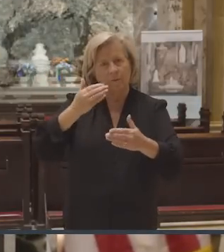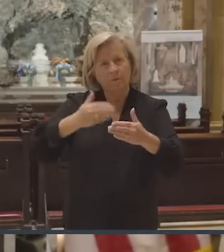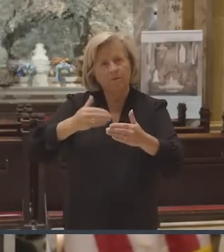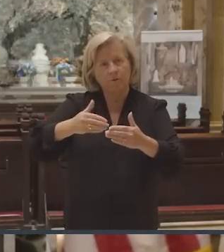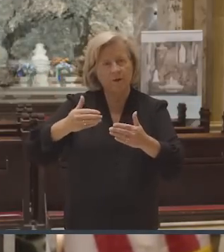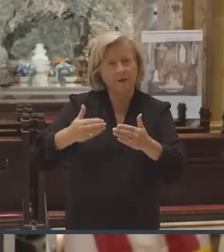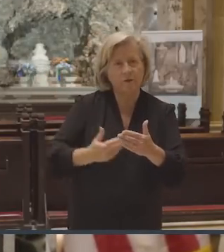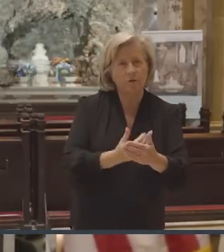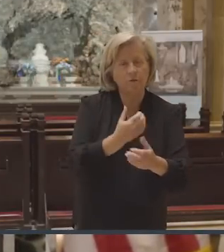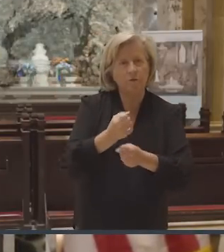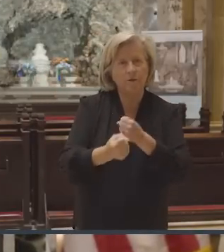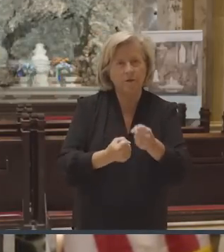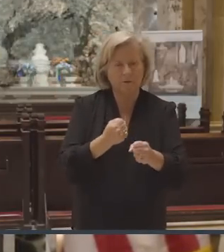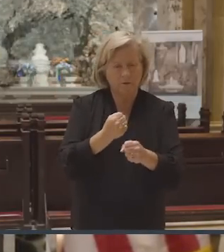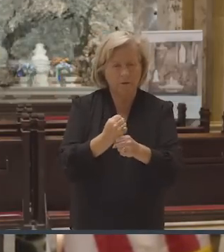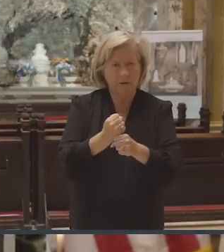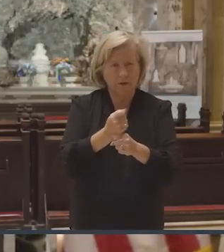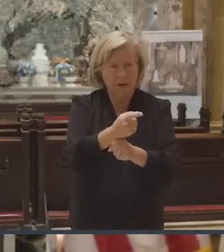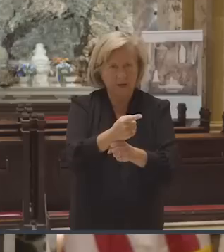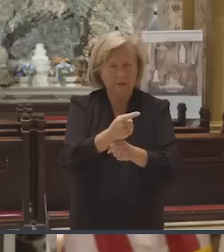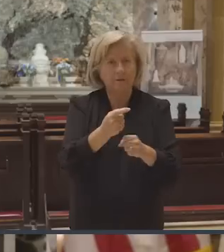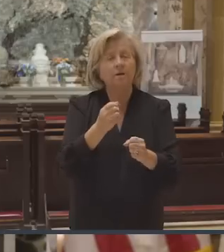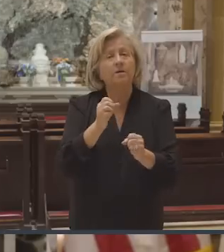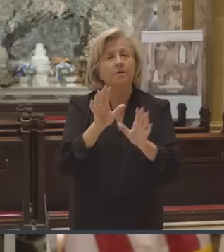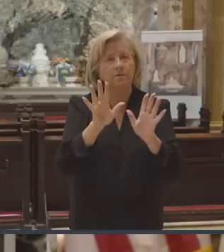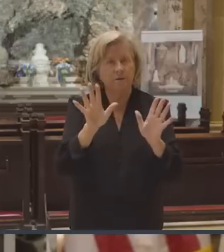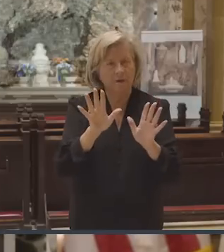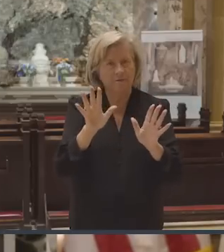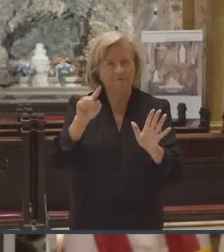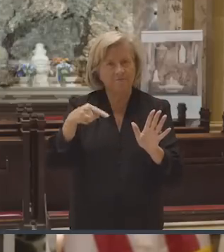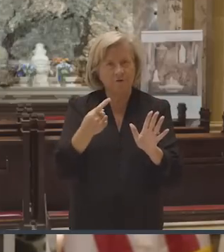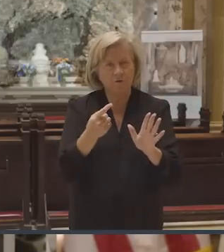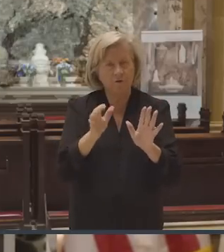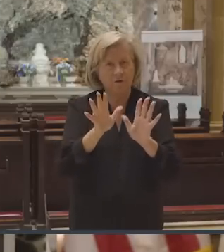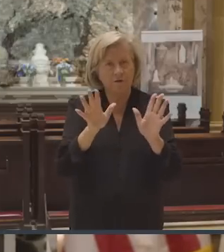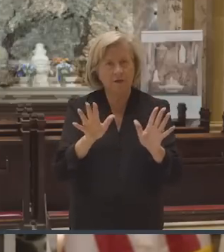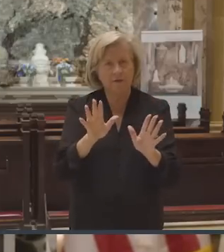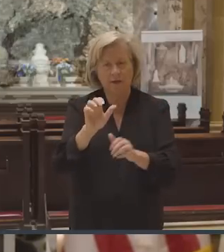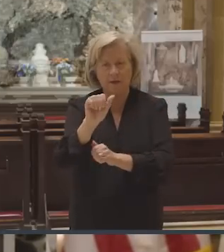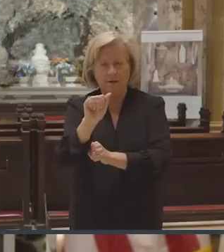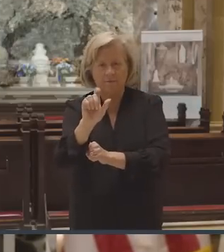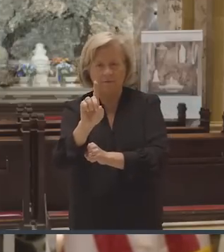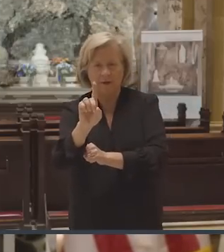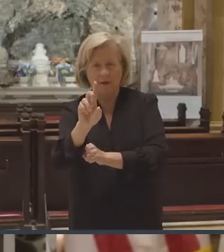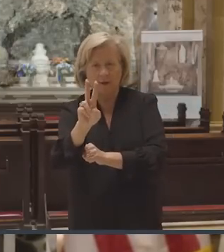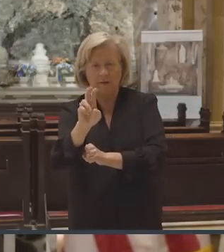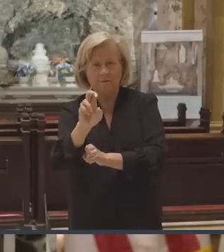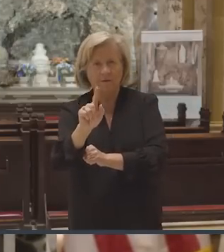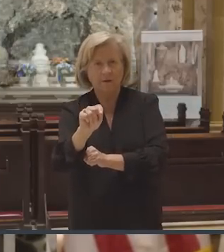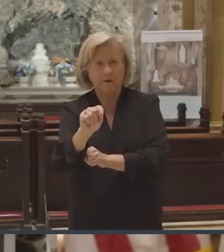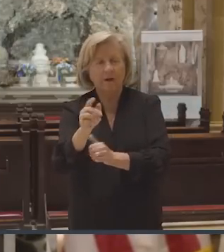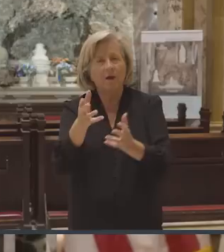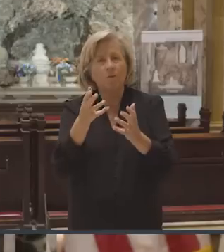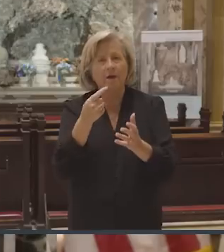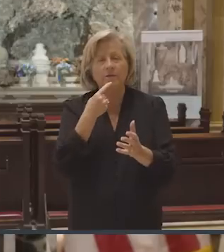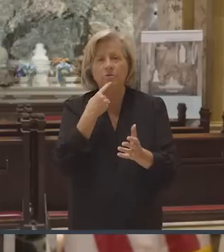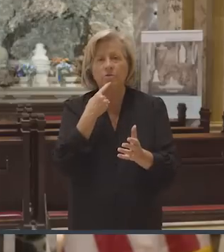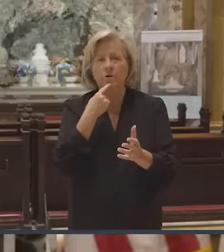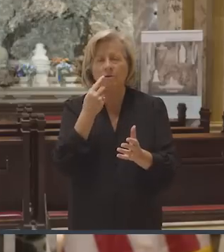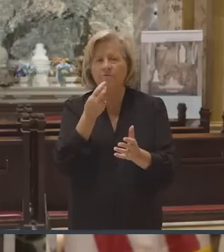liturgical year next Sunday with the first Sunday of Advent, I want to spend a few minutes